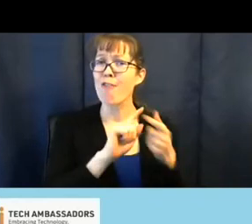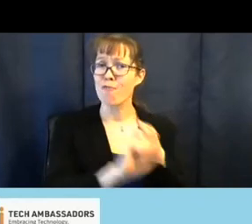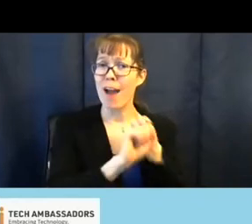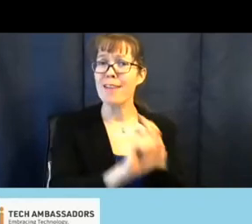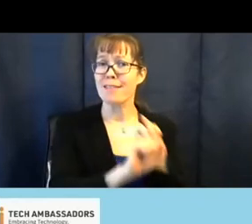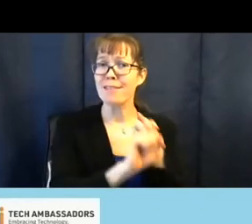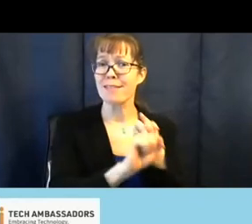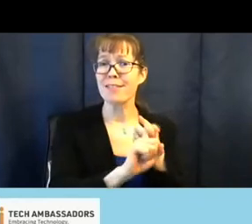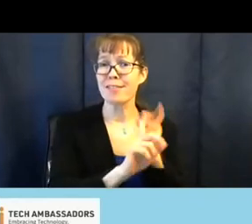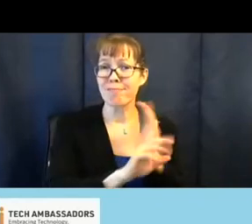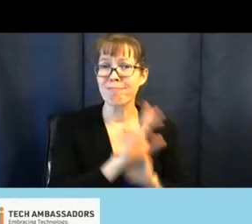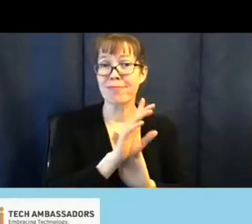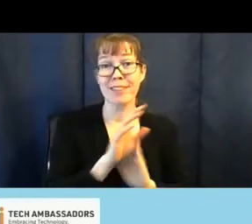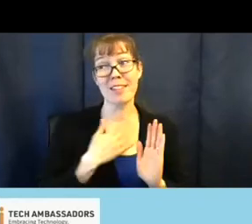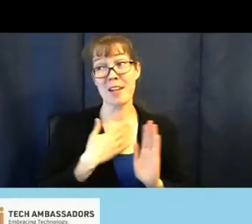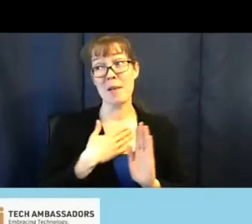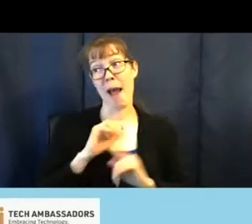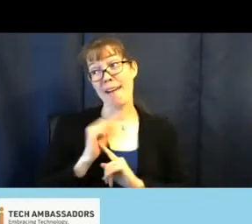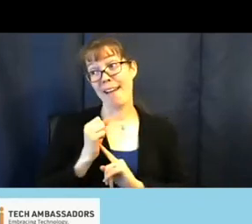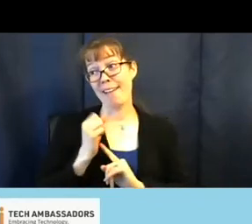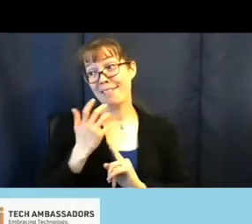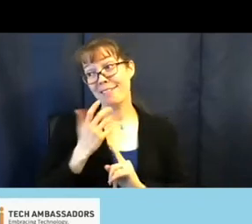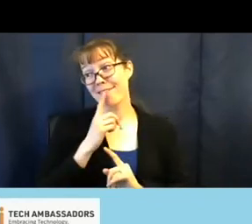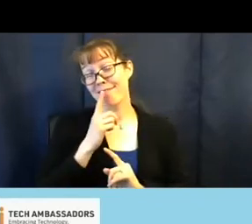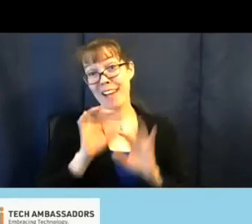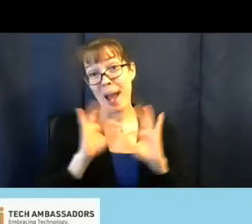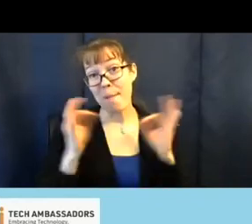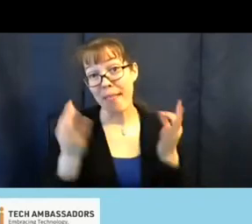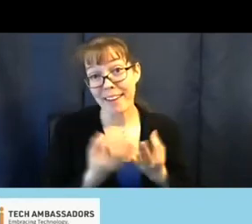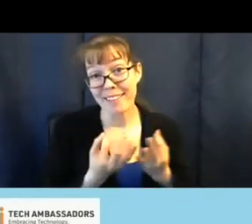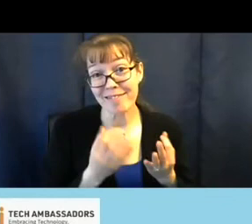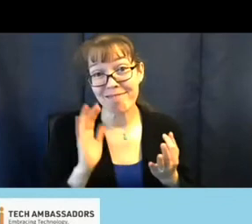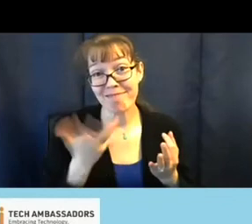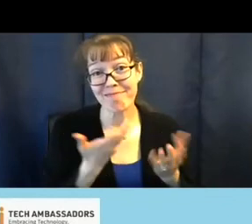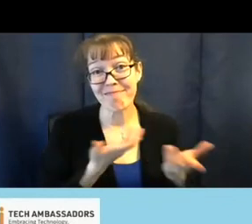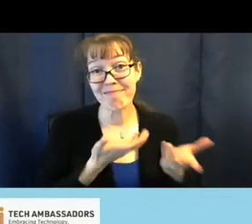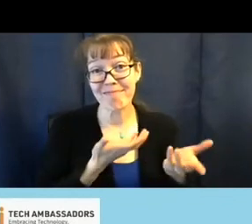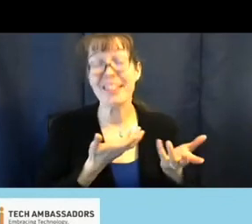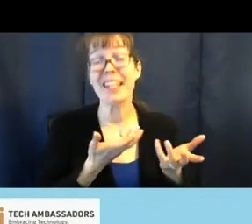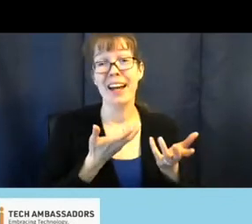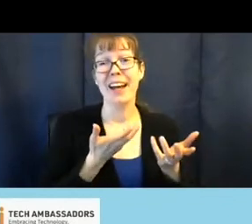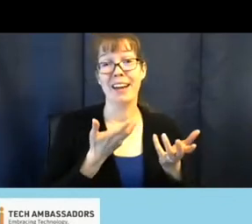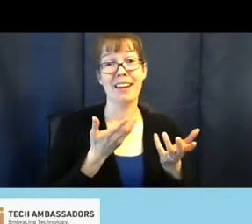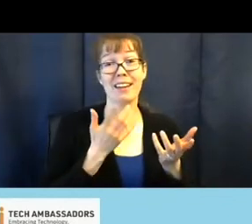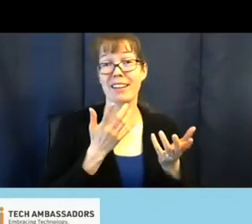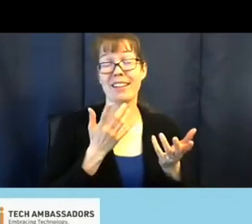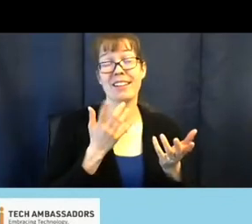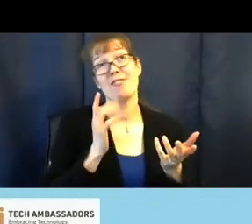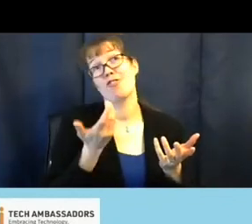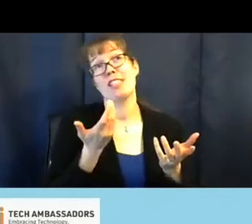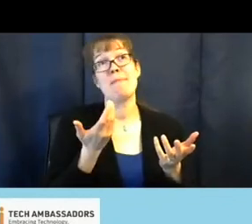in my case, family. And just like, it just